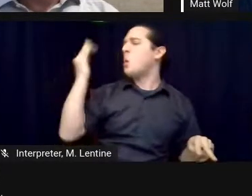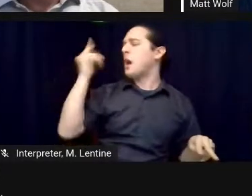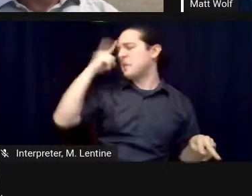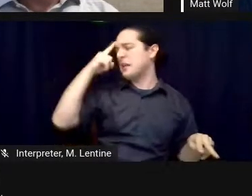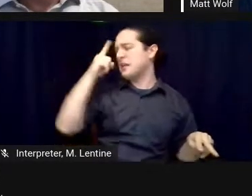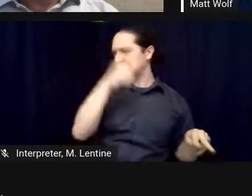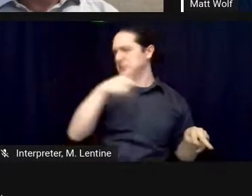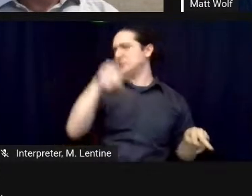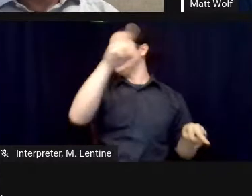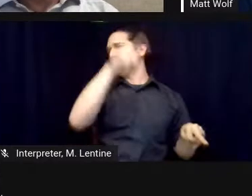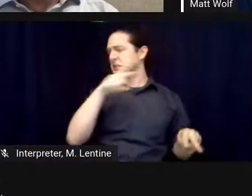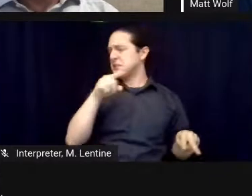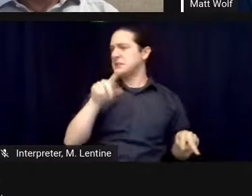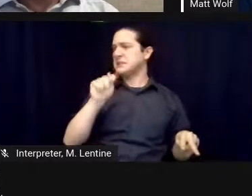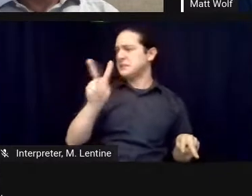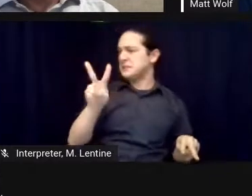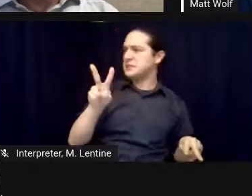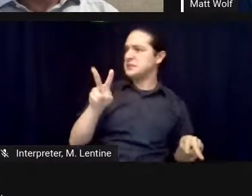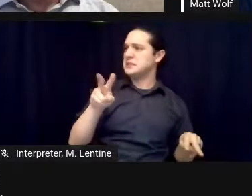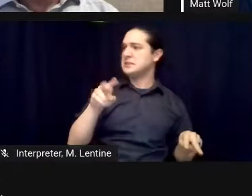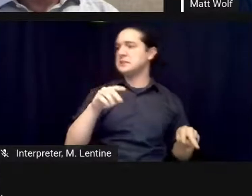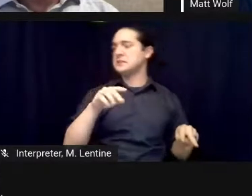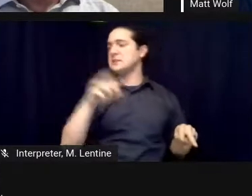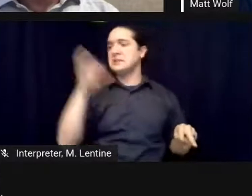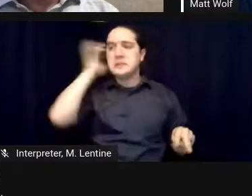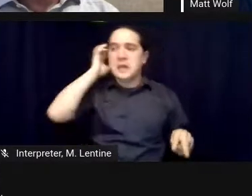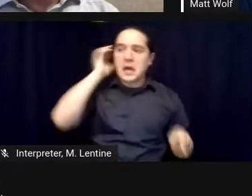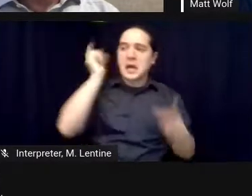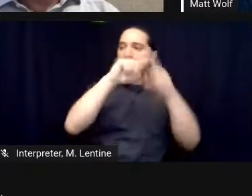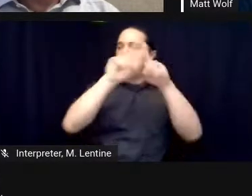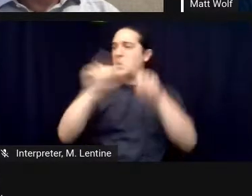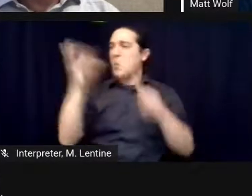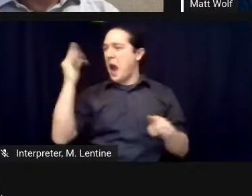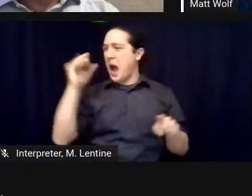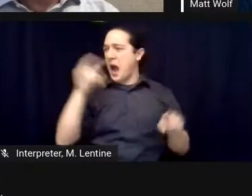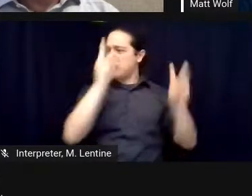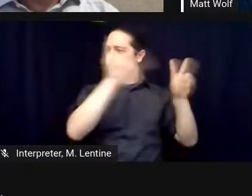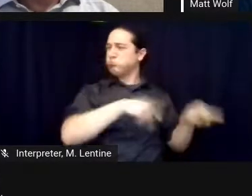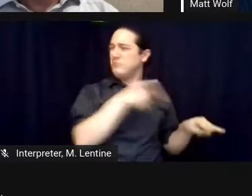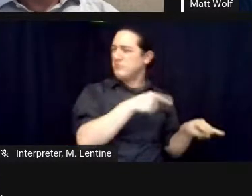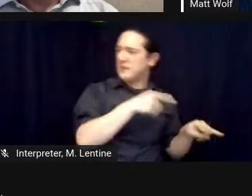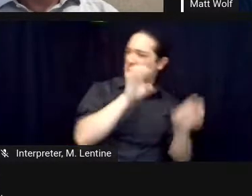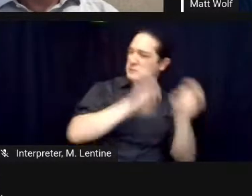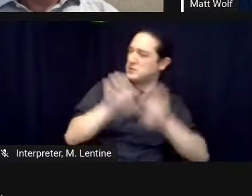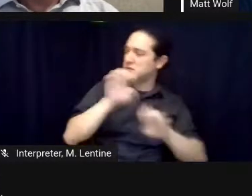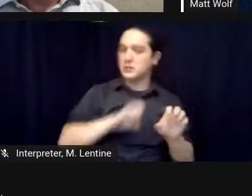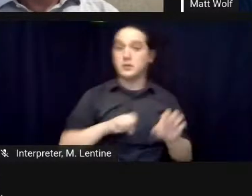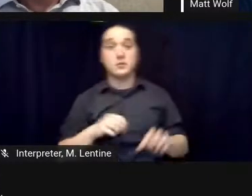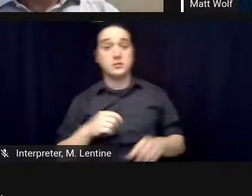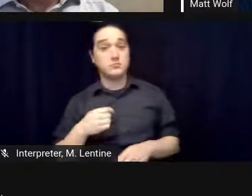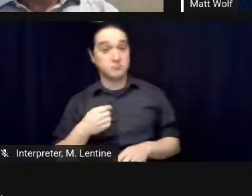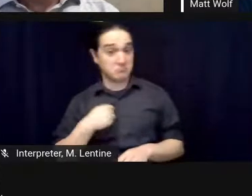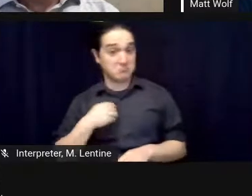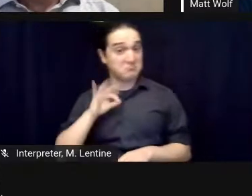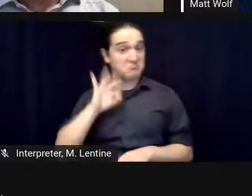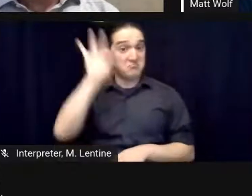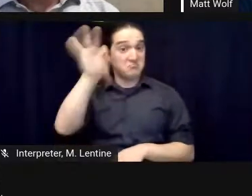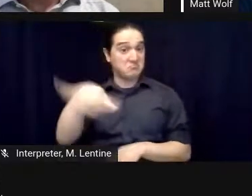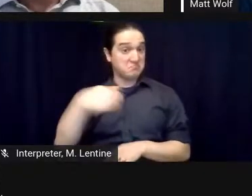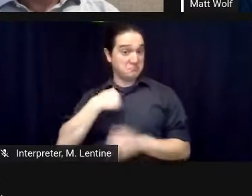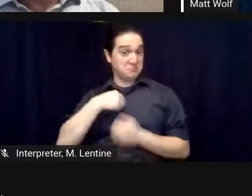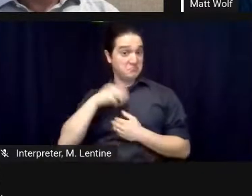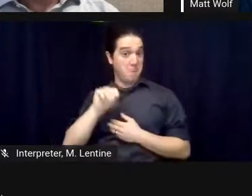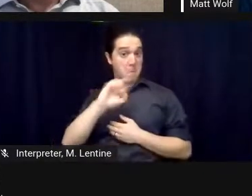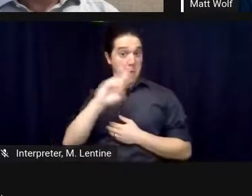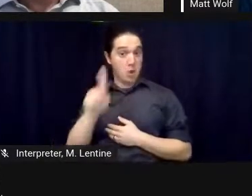uh should i make a stab at that sure you know biosphere 2 is pretty radical we were totally unprepared